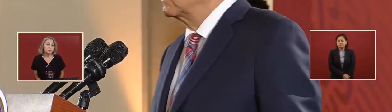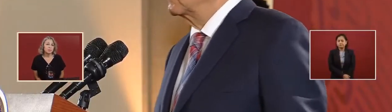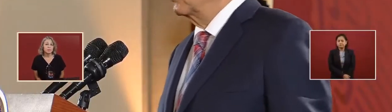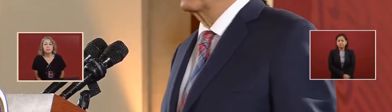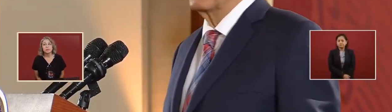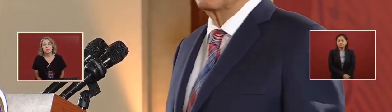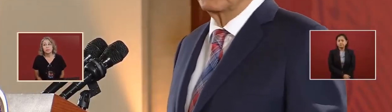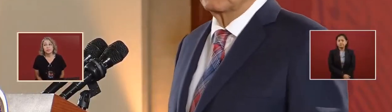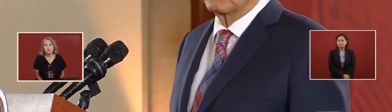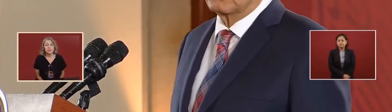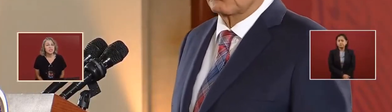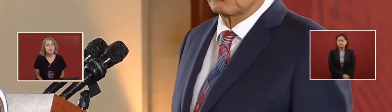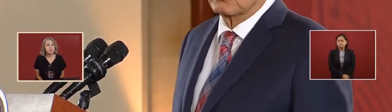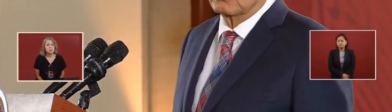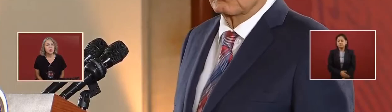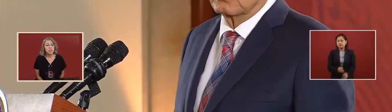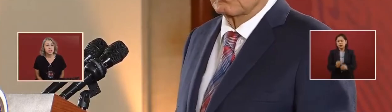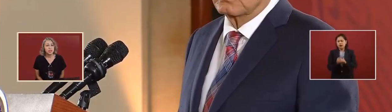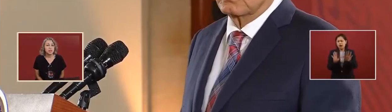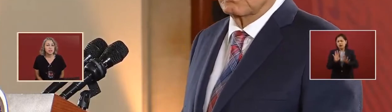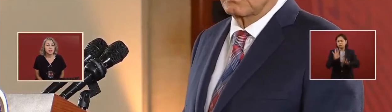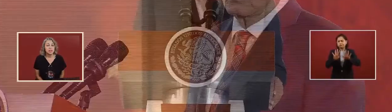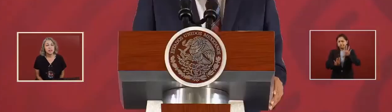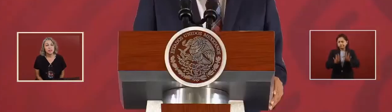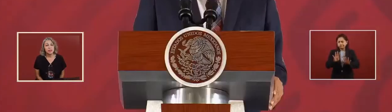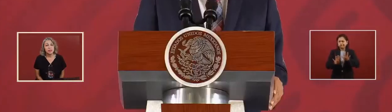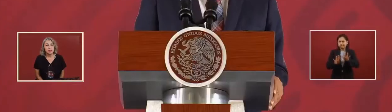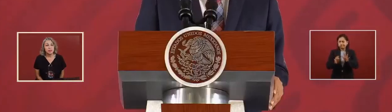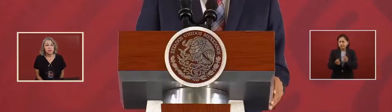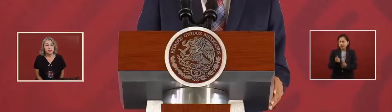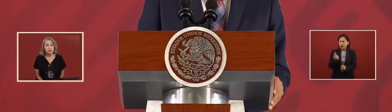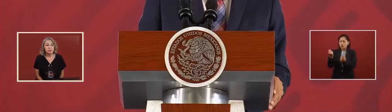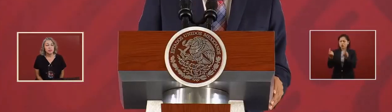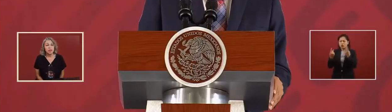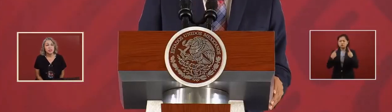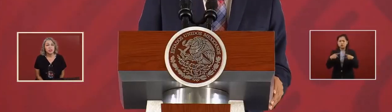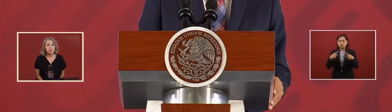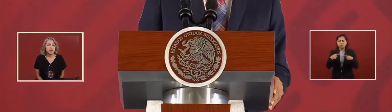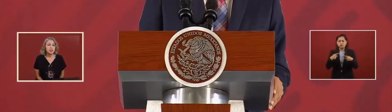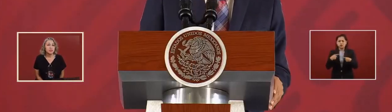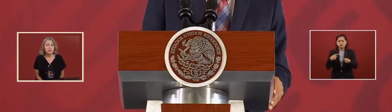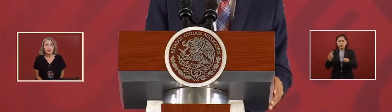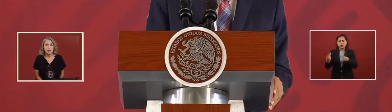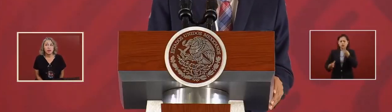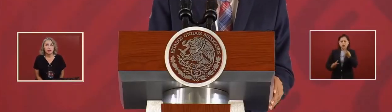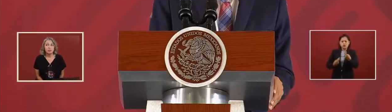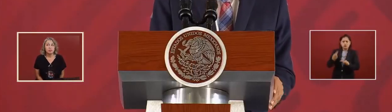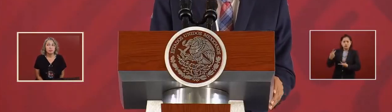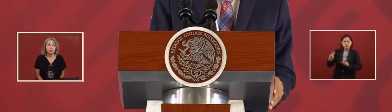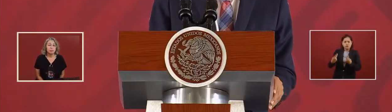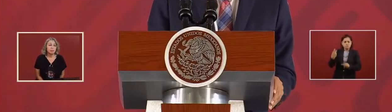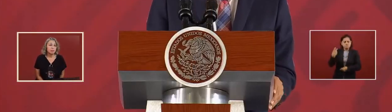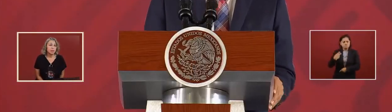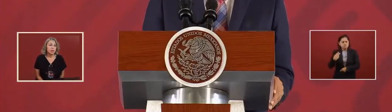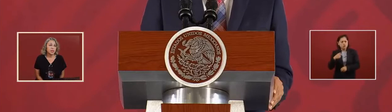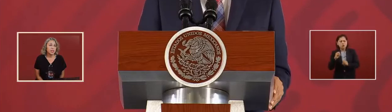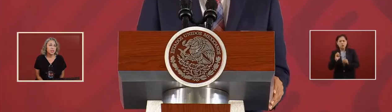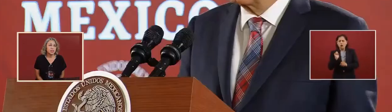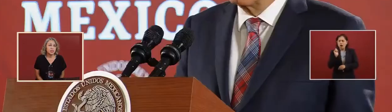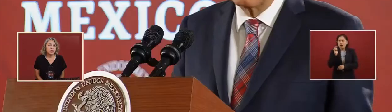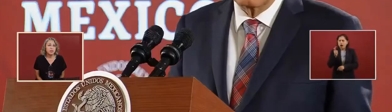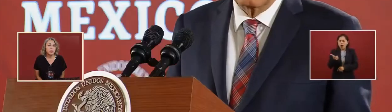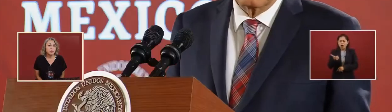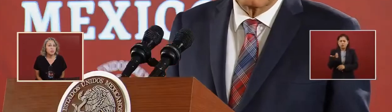pressures, uh, to try to, um, get to the government. But this is normal